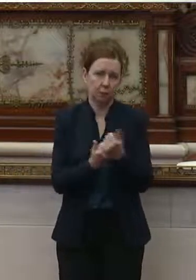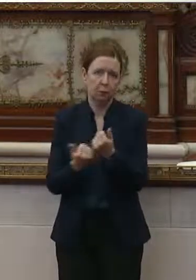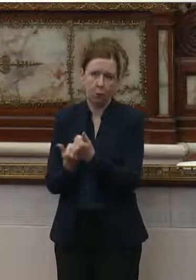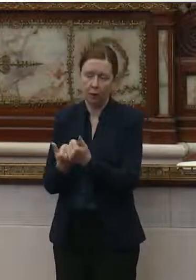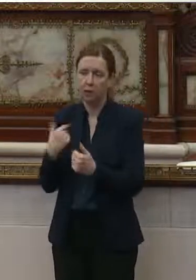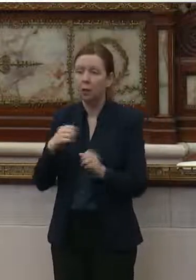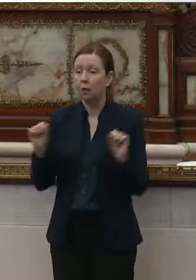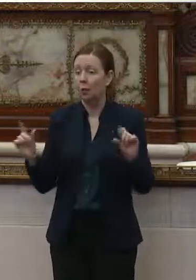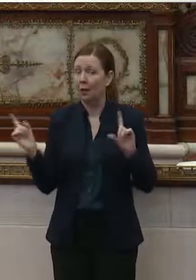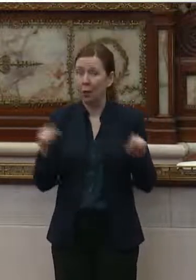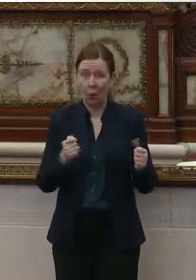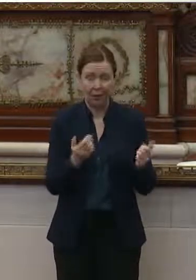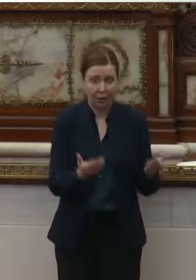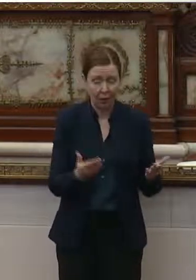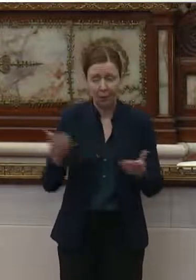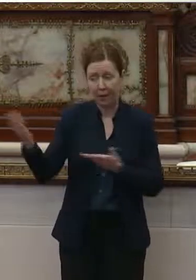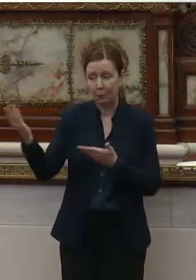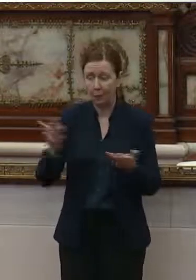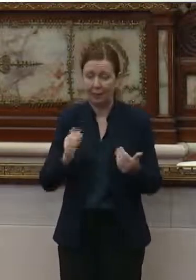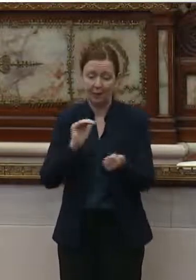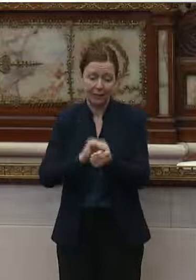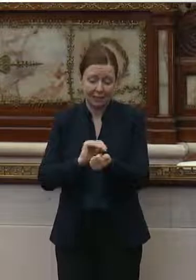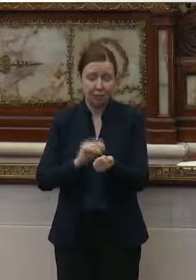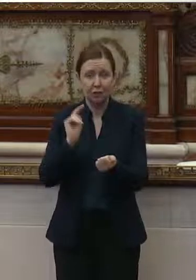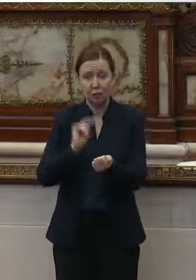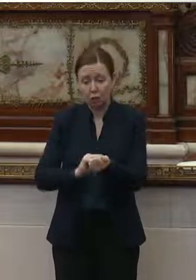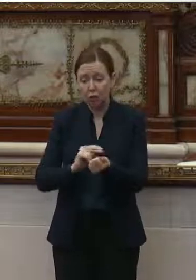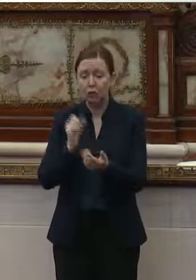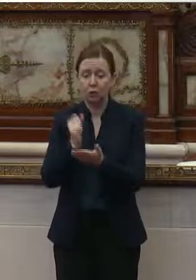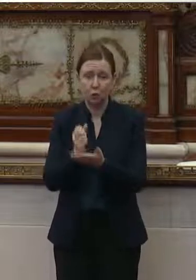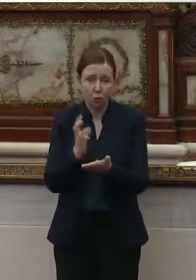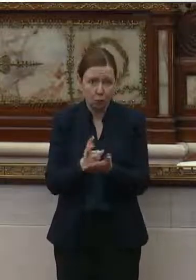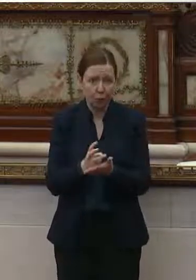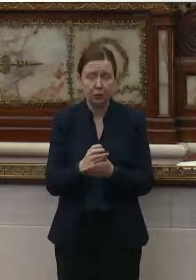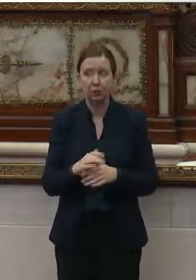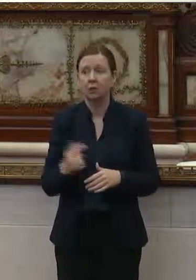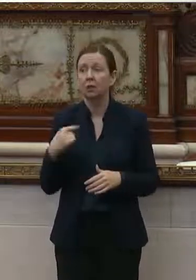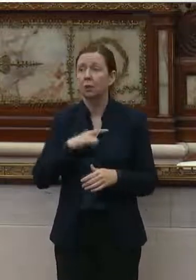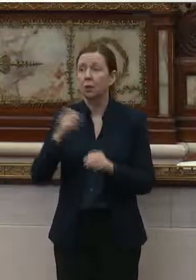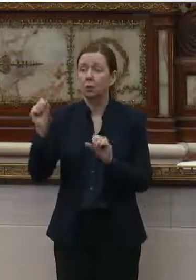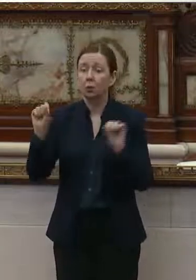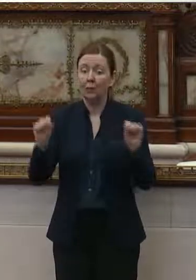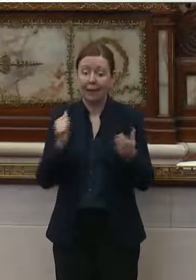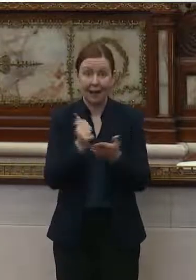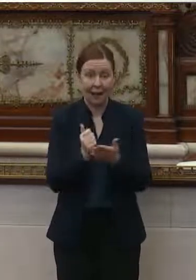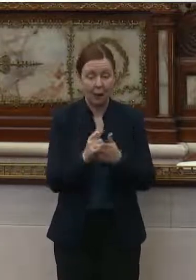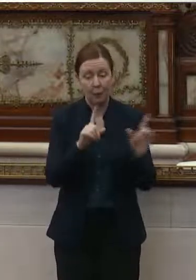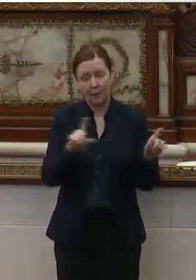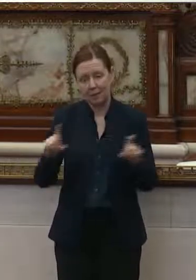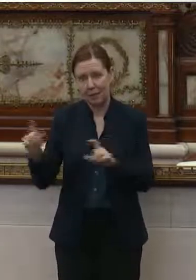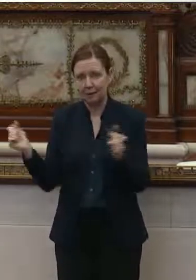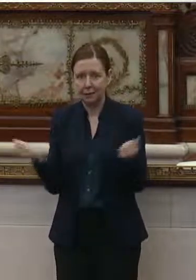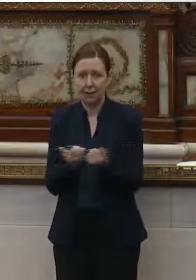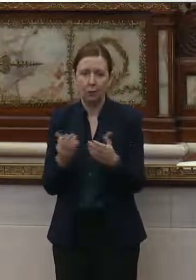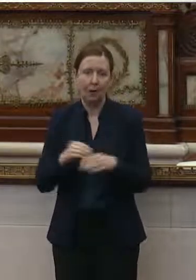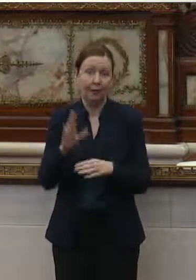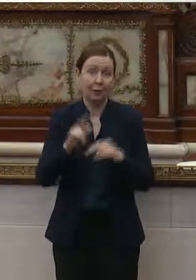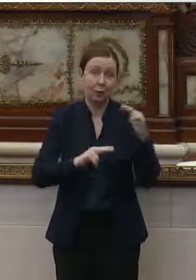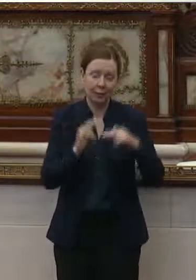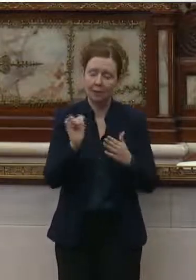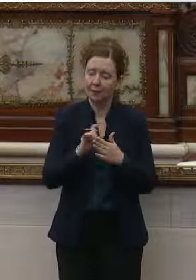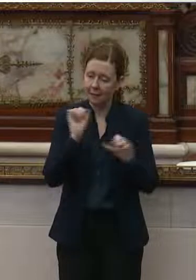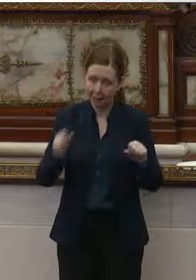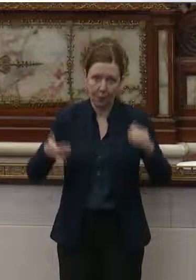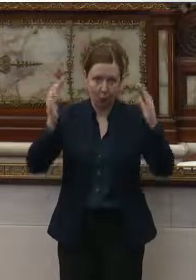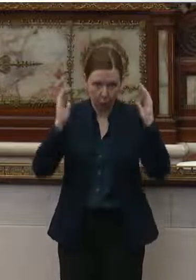We can go on site and bring physicians and nurses and social workers. We can help them test everybody in their building, which can be very